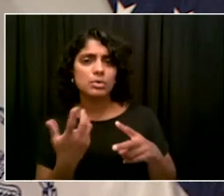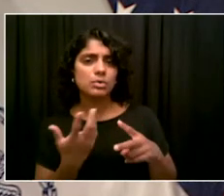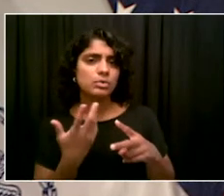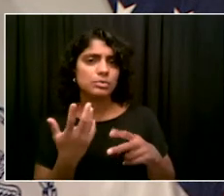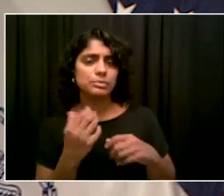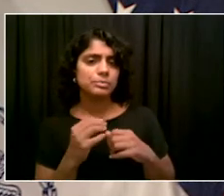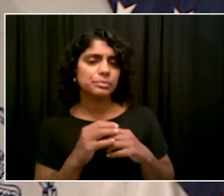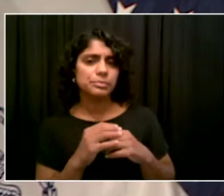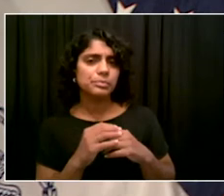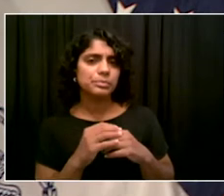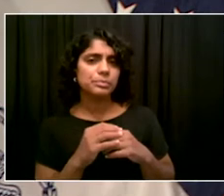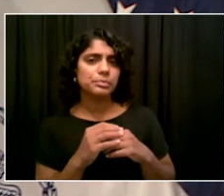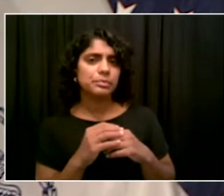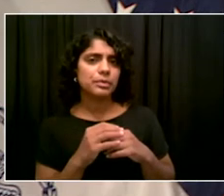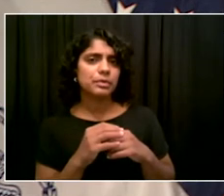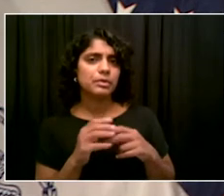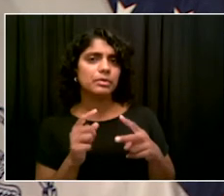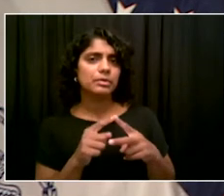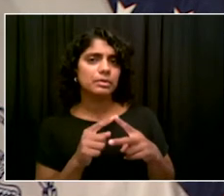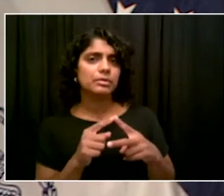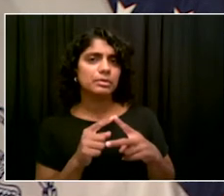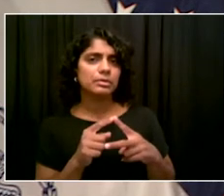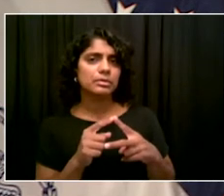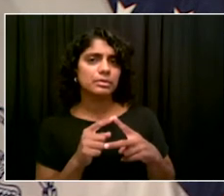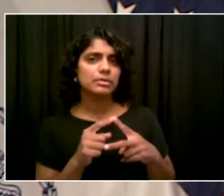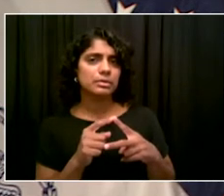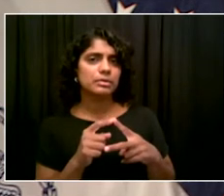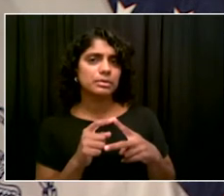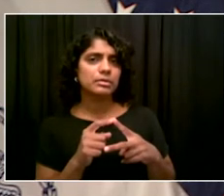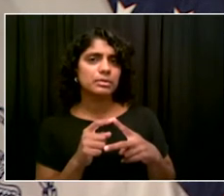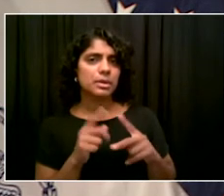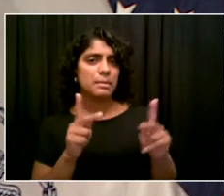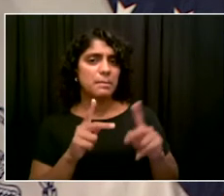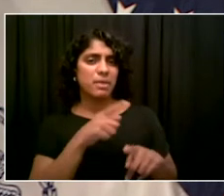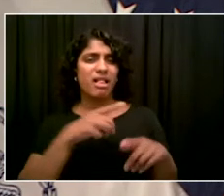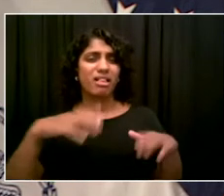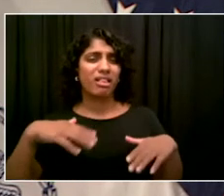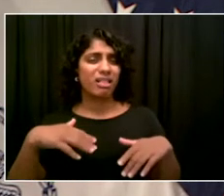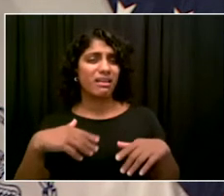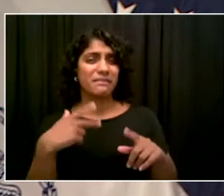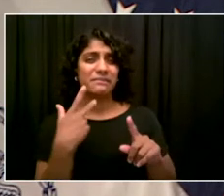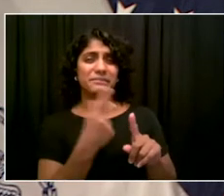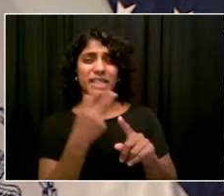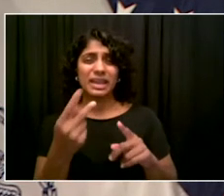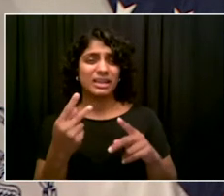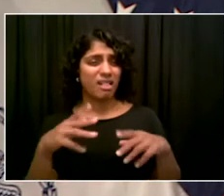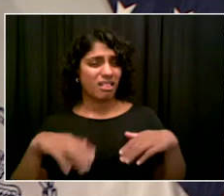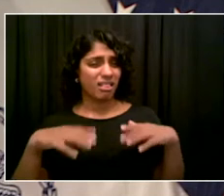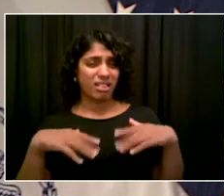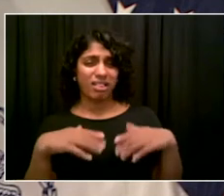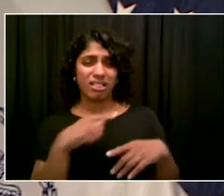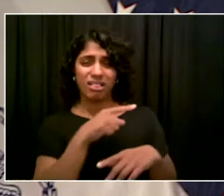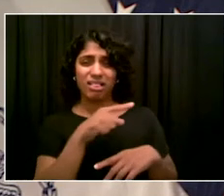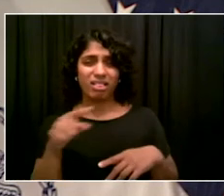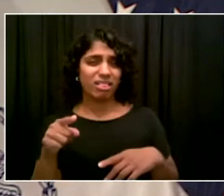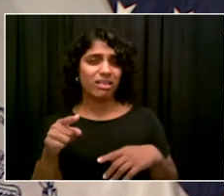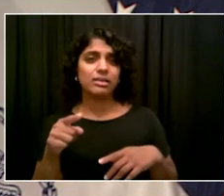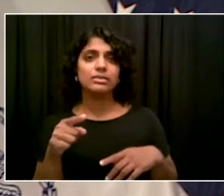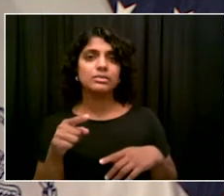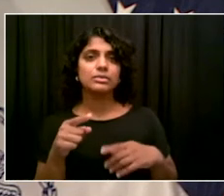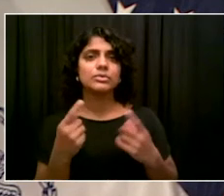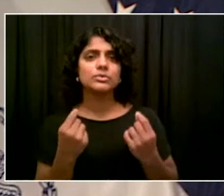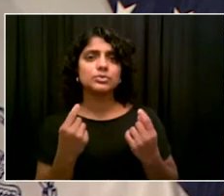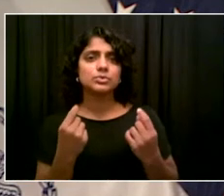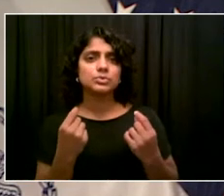I know the vaccination effort continues apace, but if we do see, you know, growing amounts of cases and hospitalizations